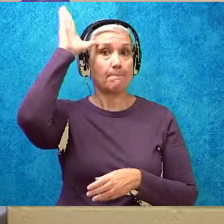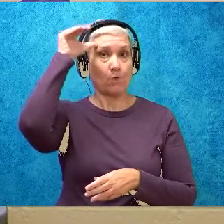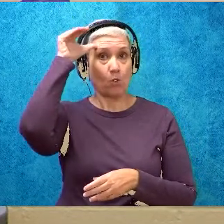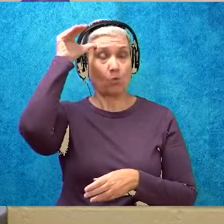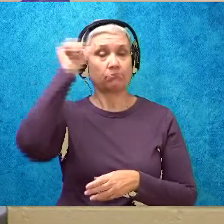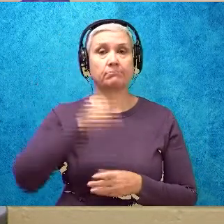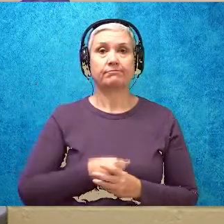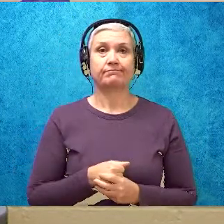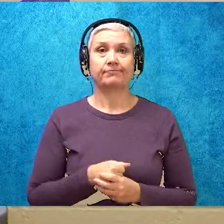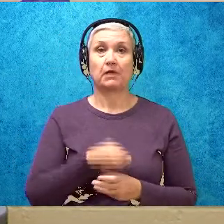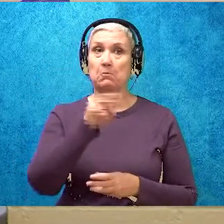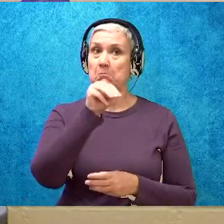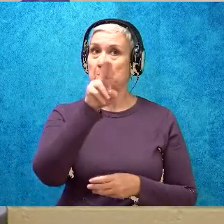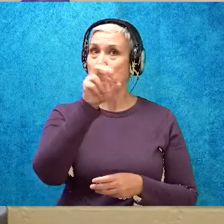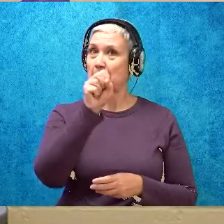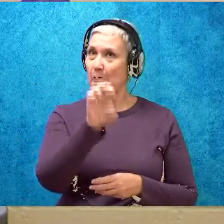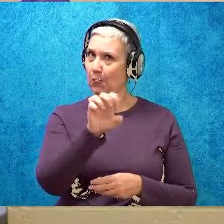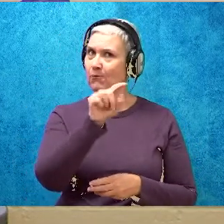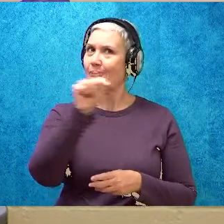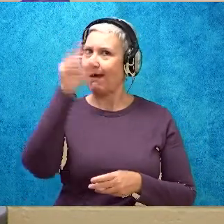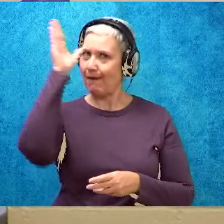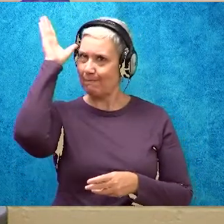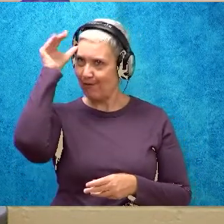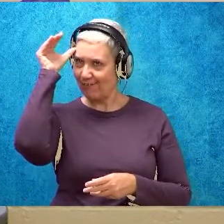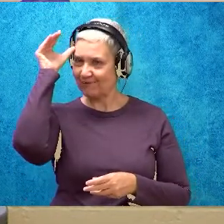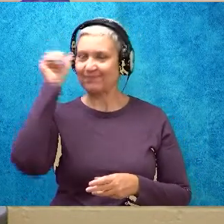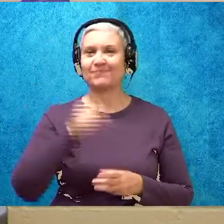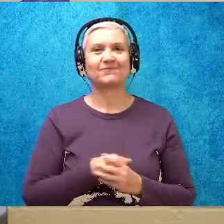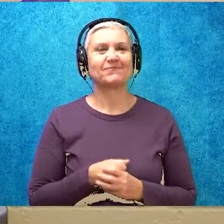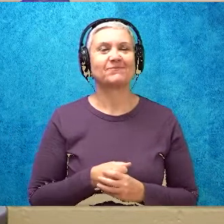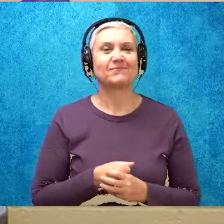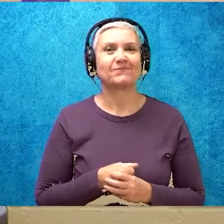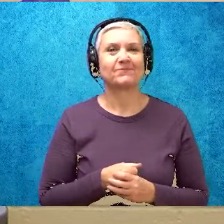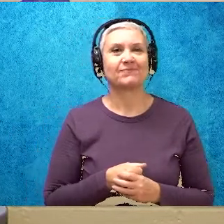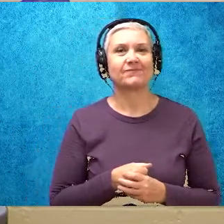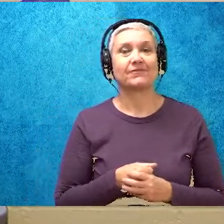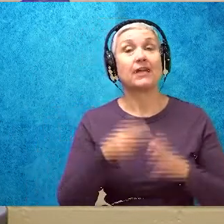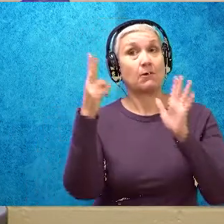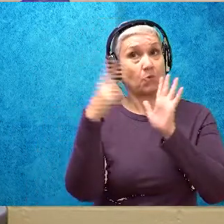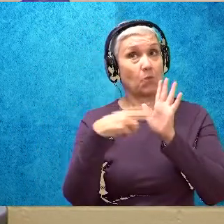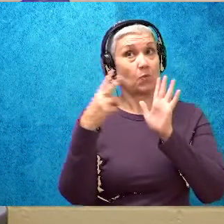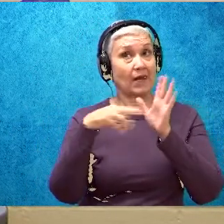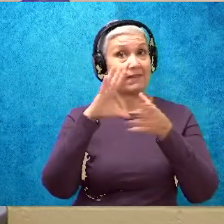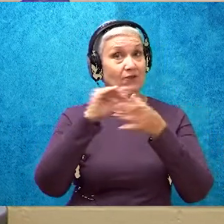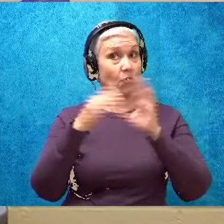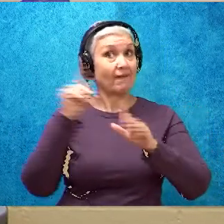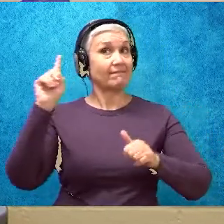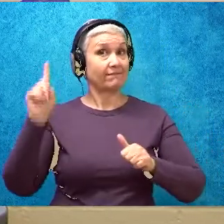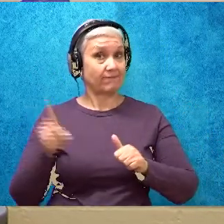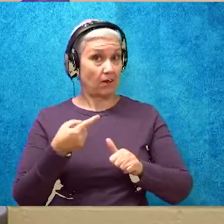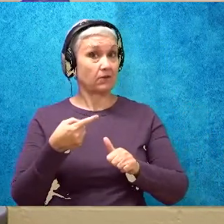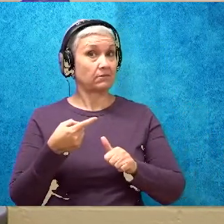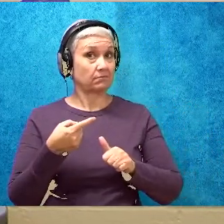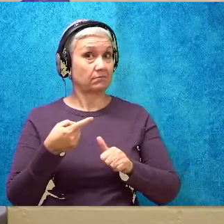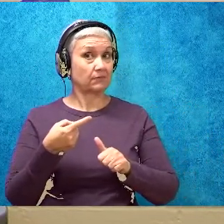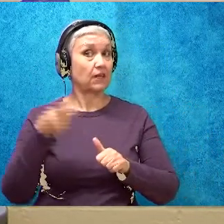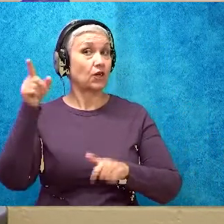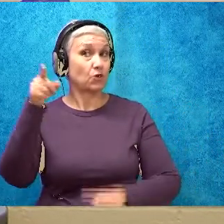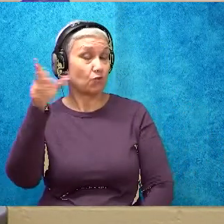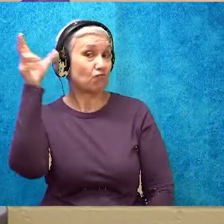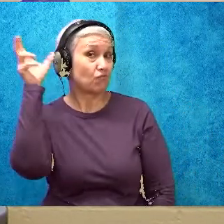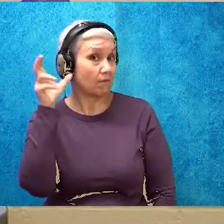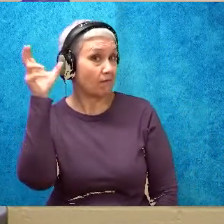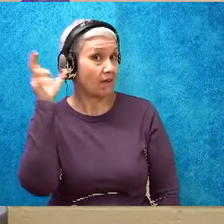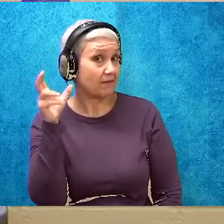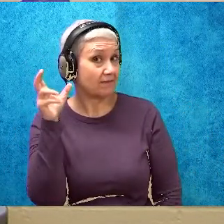Muse the Mule. I love how that sounds. Okay, so I'm going to read the story first. You guys are going to listen.